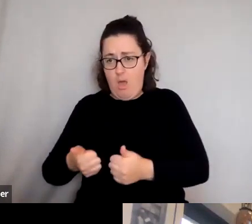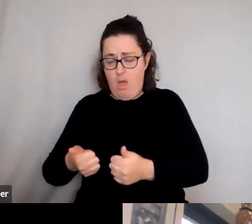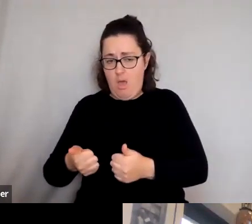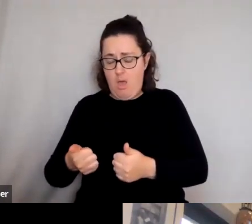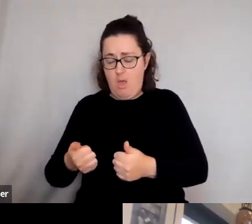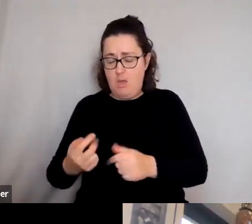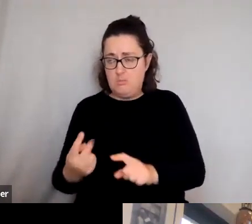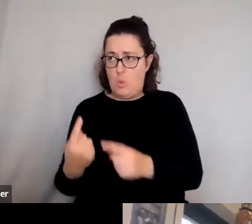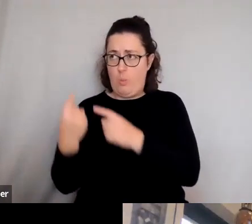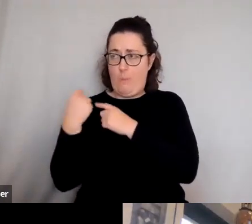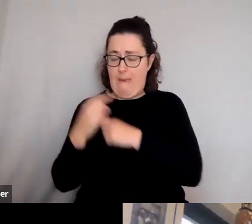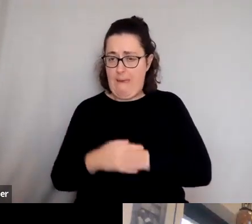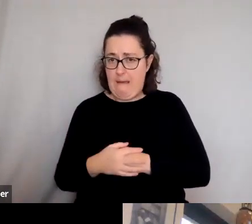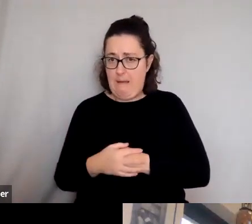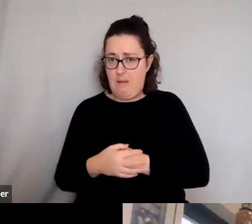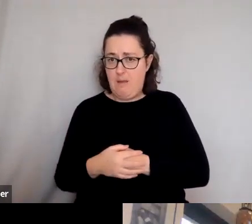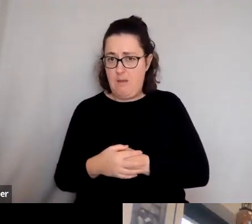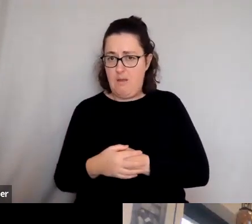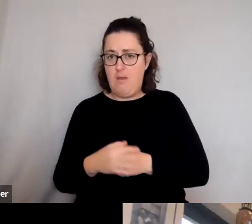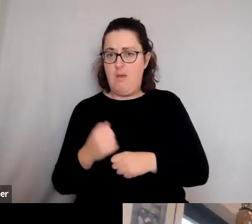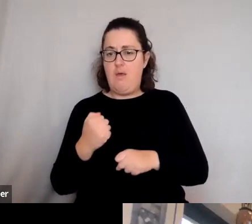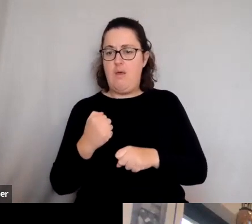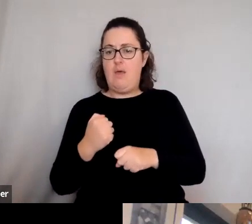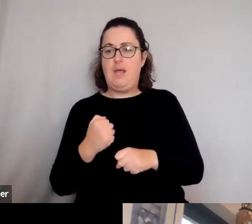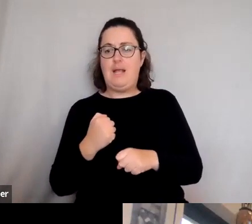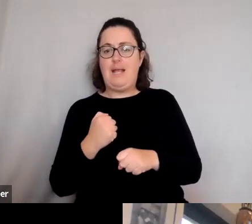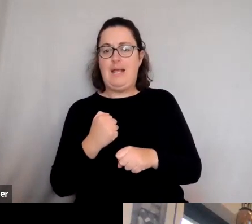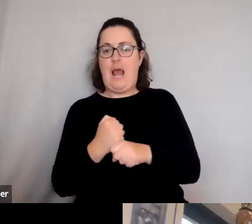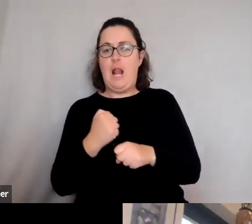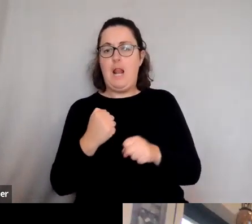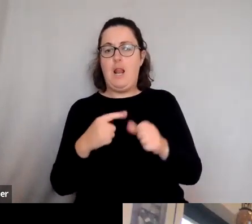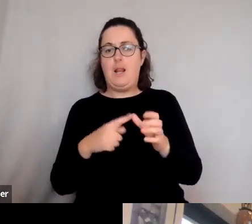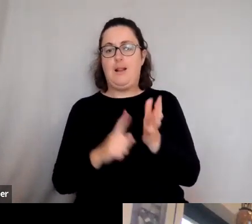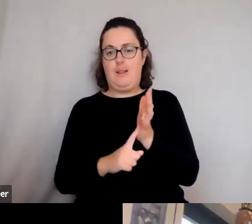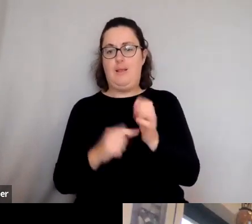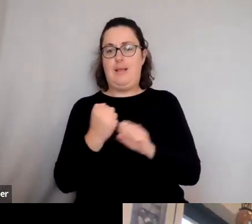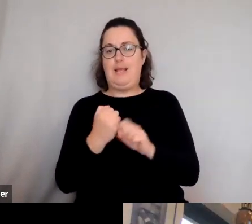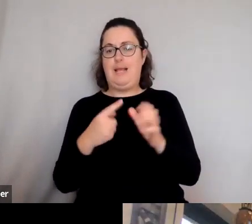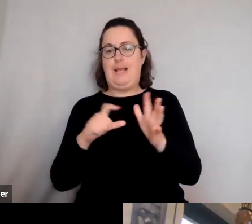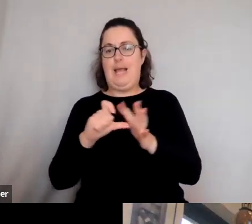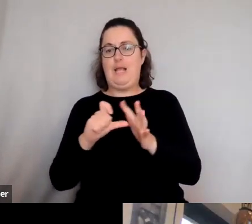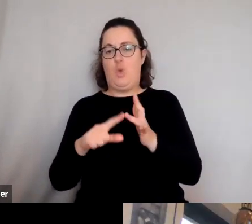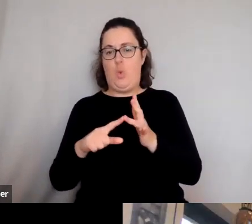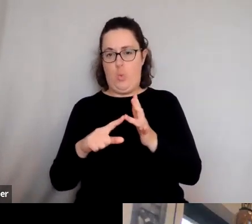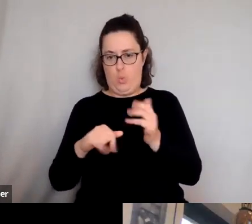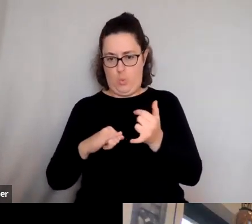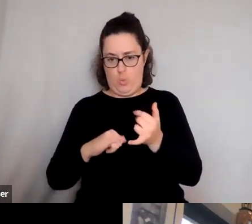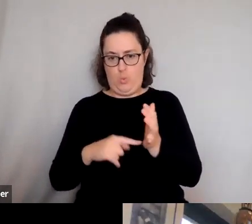there's a lot of controversy around Gal Gadot being classed as Cleopatra. Whereas, of course, Elizabeth Taylor, that